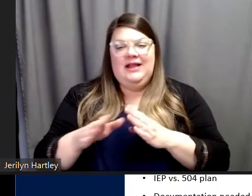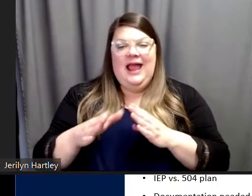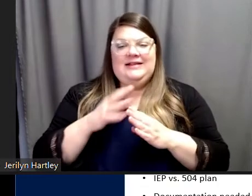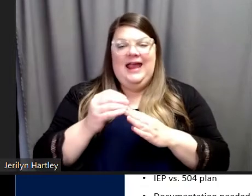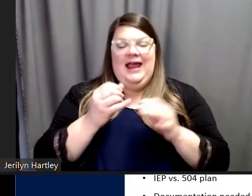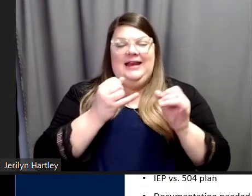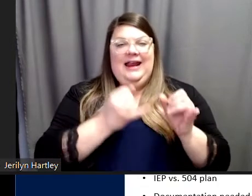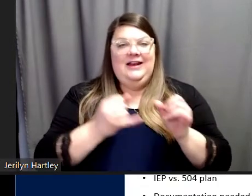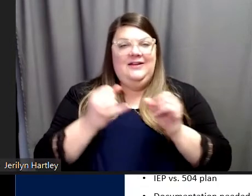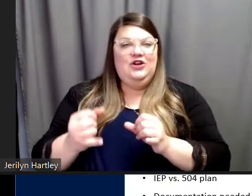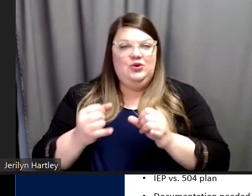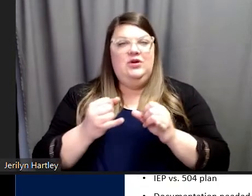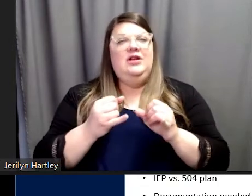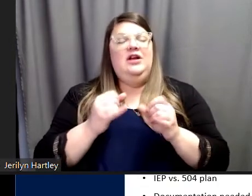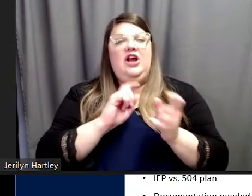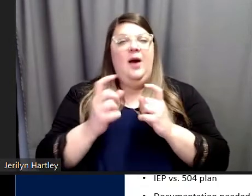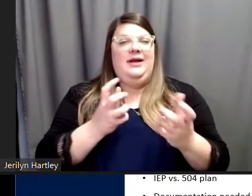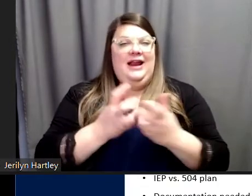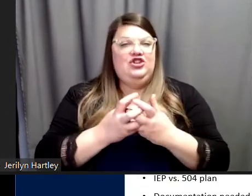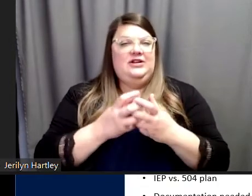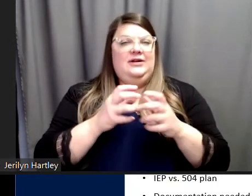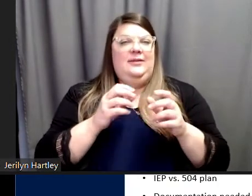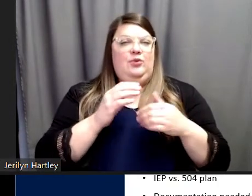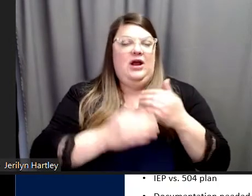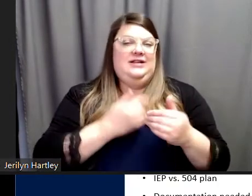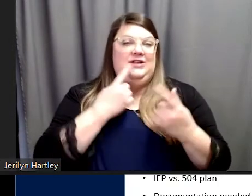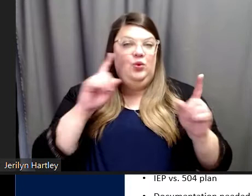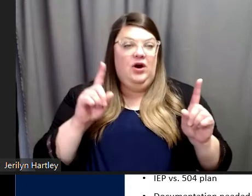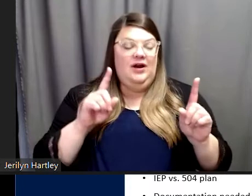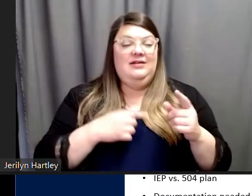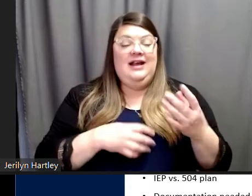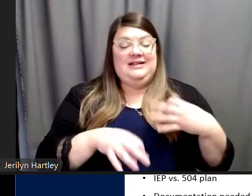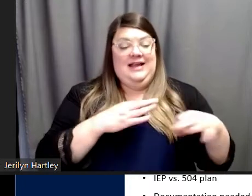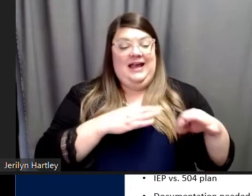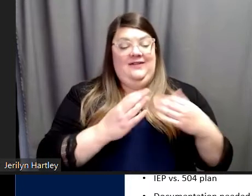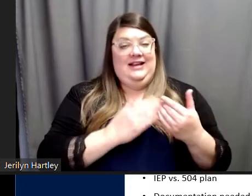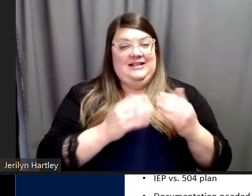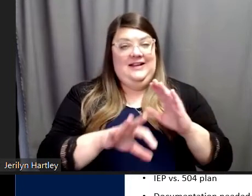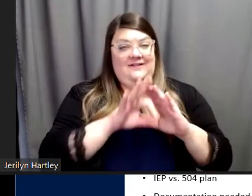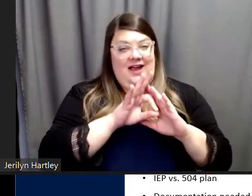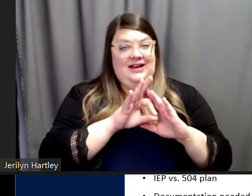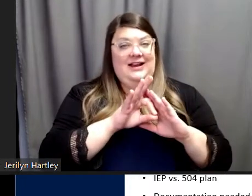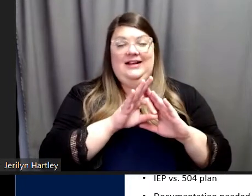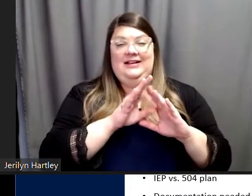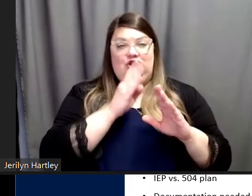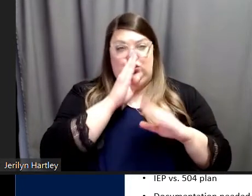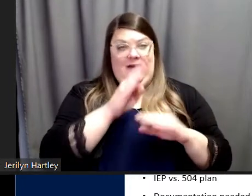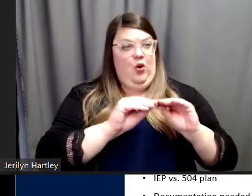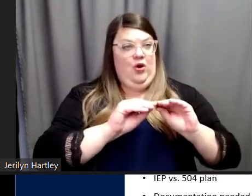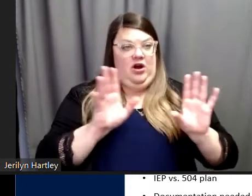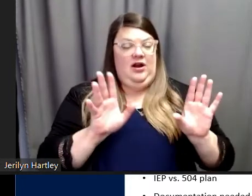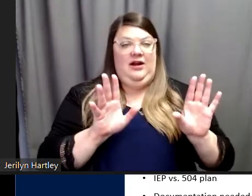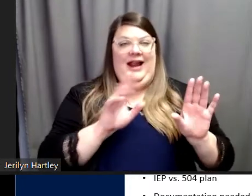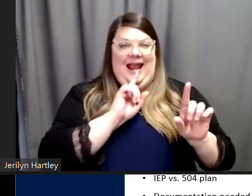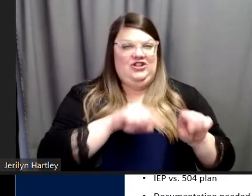accommodation processes work. Rather than easily finding straightforward answers, I ended up spending a